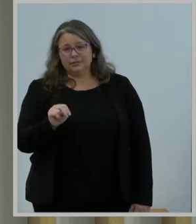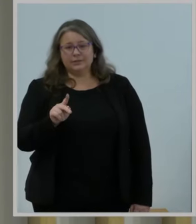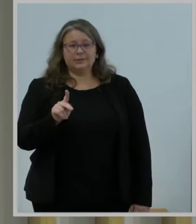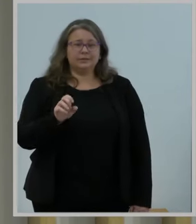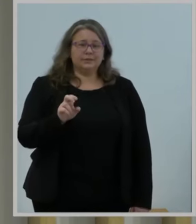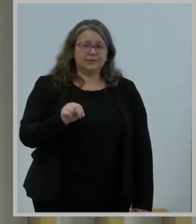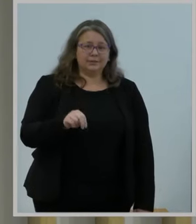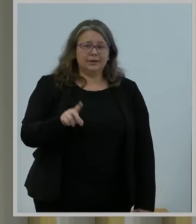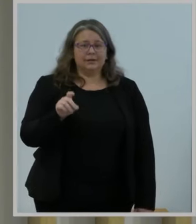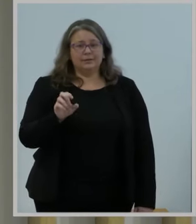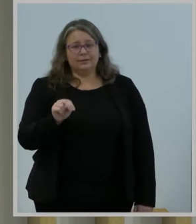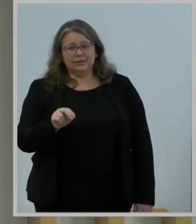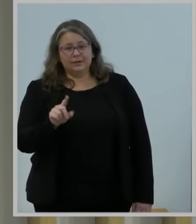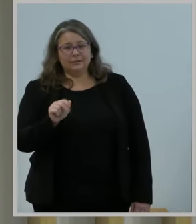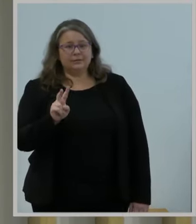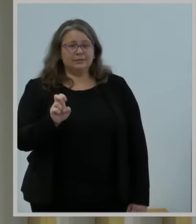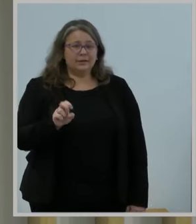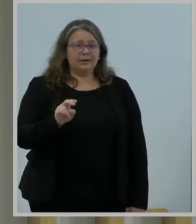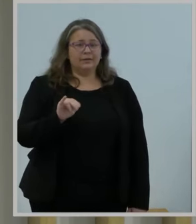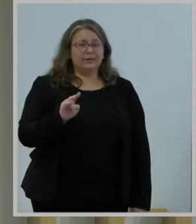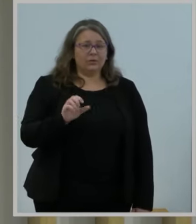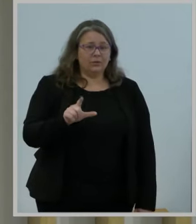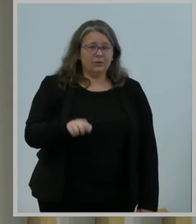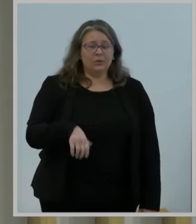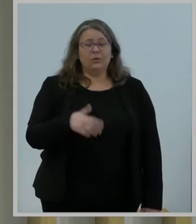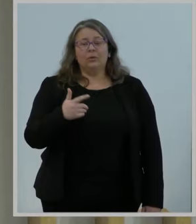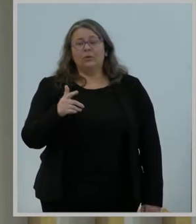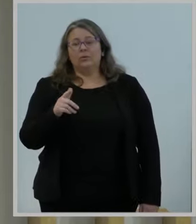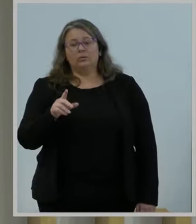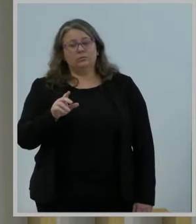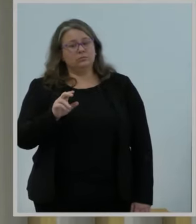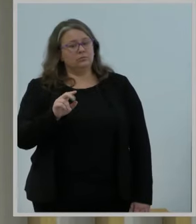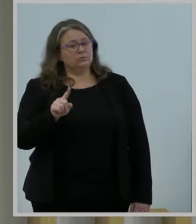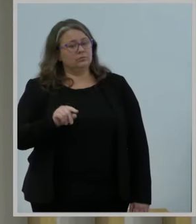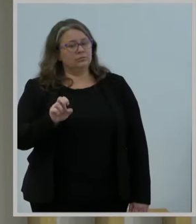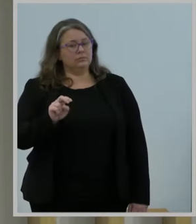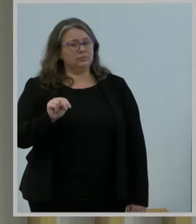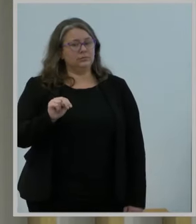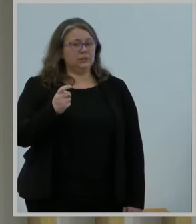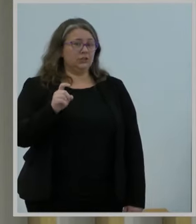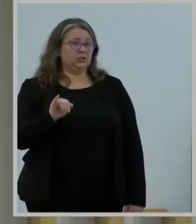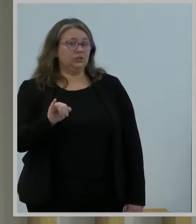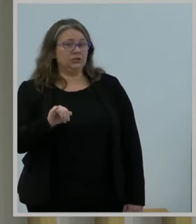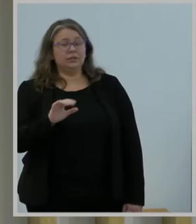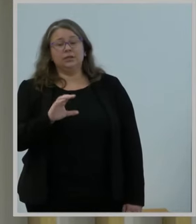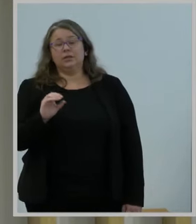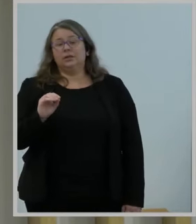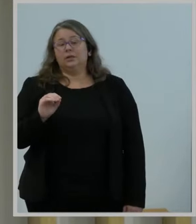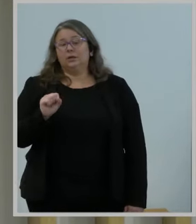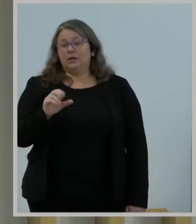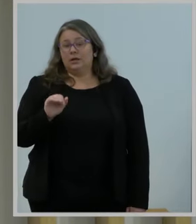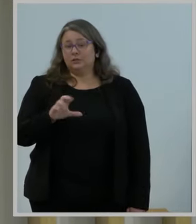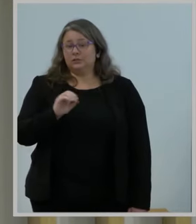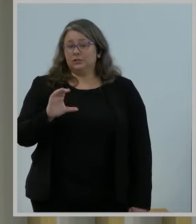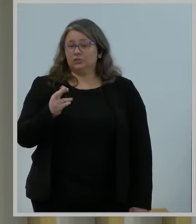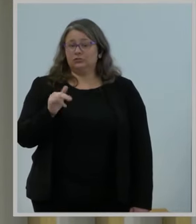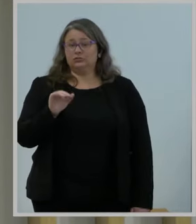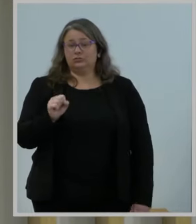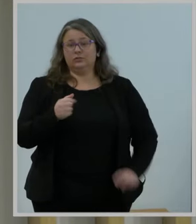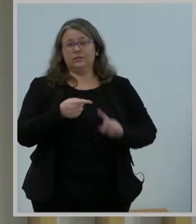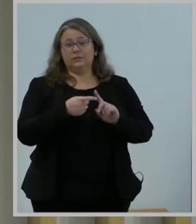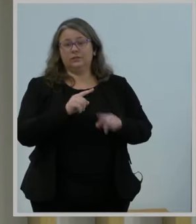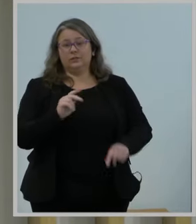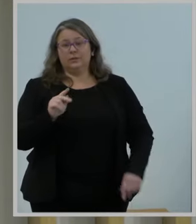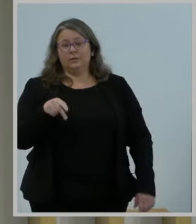David Firth, Deb Jordan, Nicole McGinnis, Zenji Nakahawa, Erica Olson, Austin Randazzo, Jim Schlichting, and Chris Smeek from the Public Safety